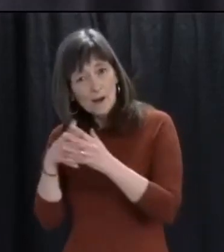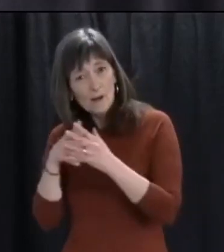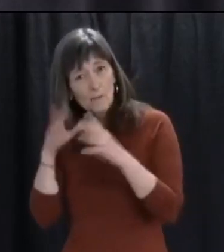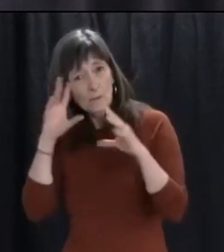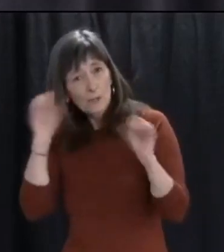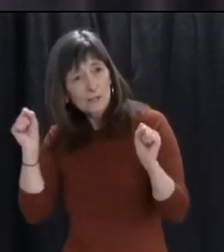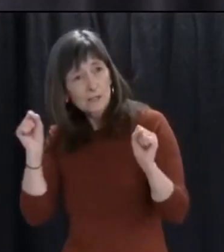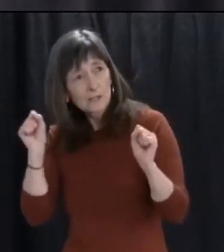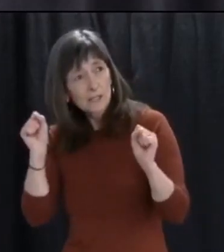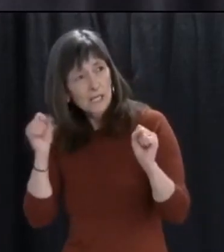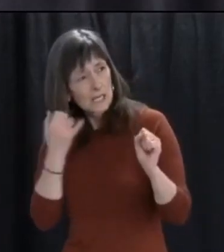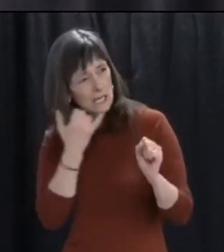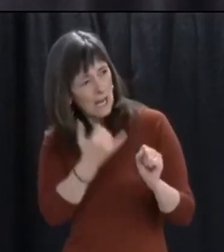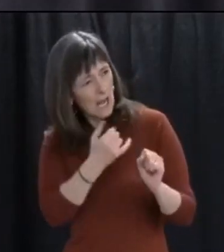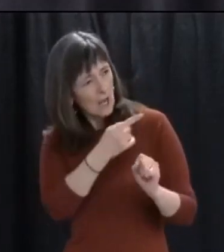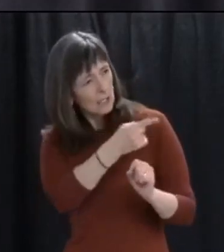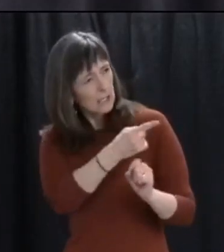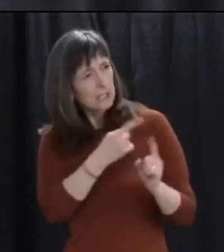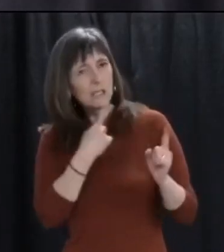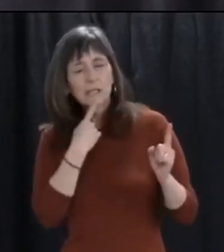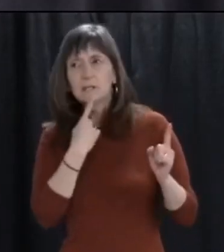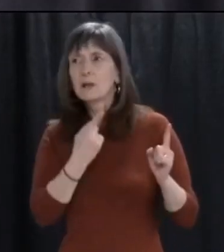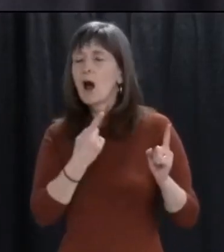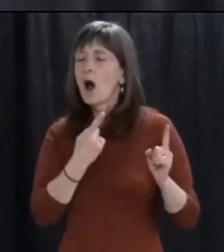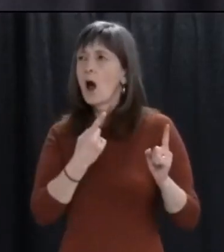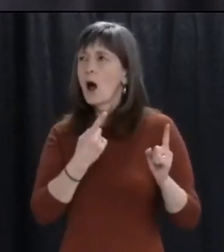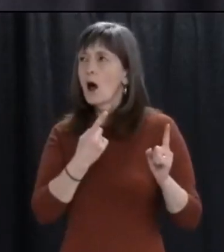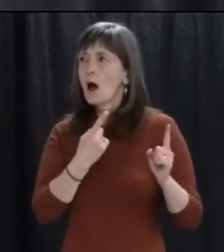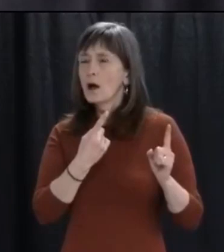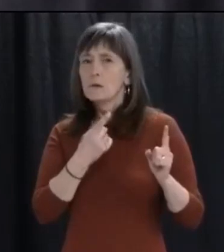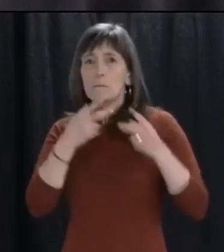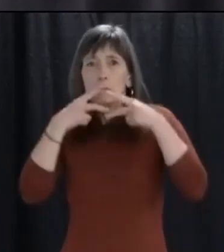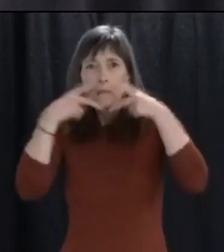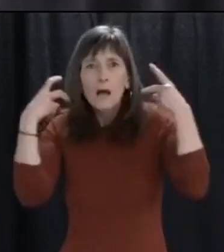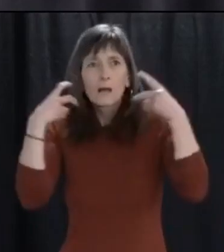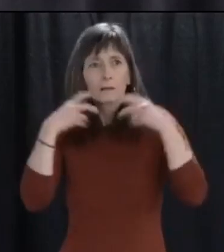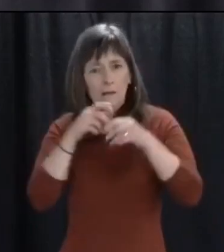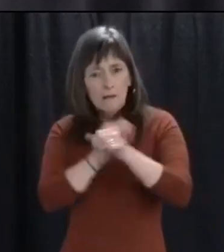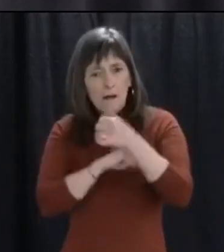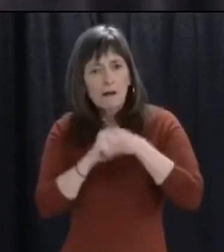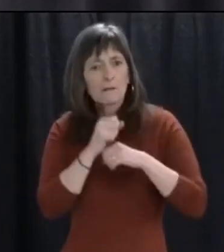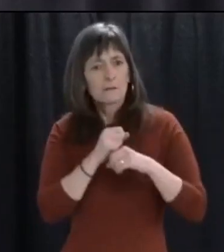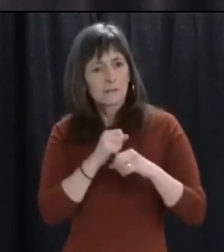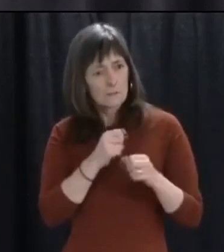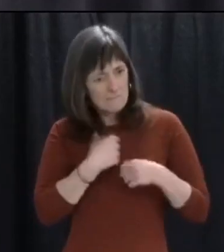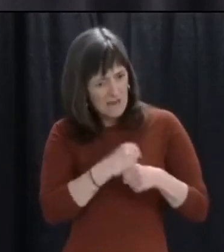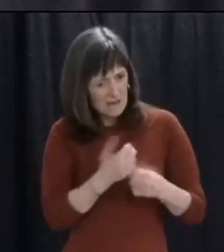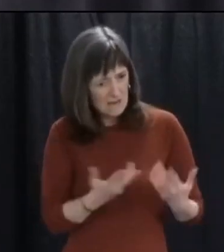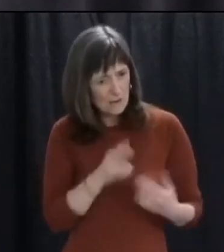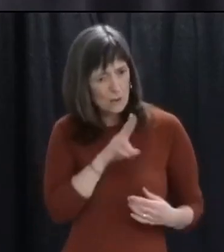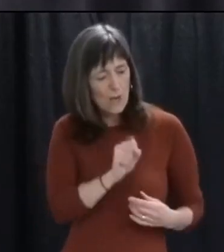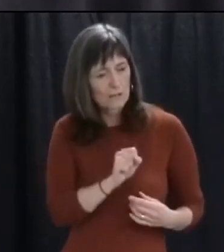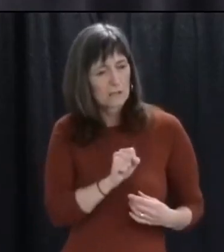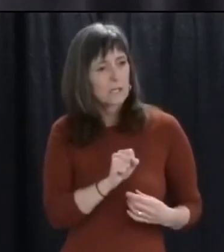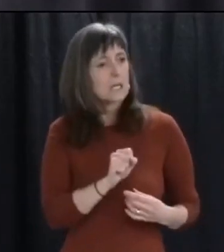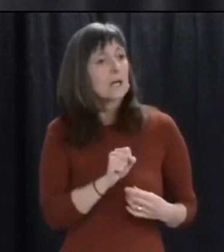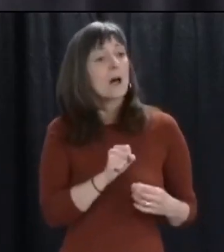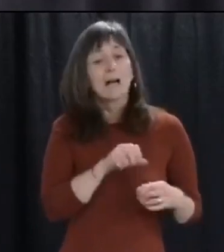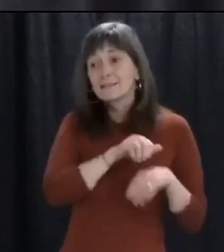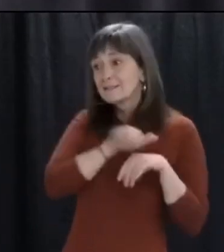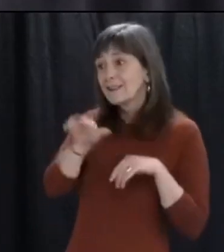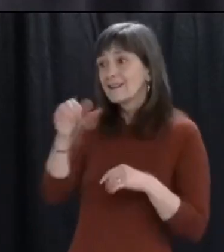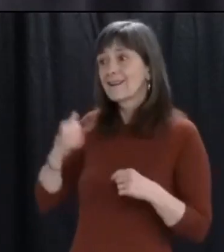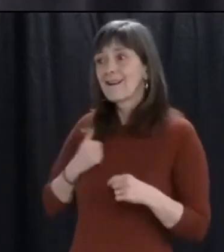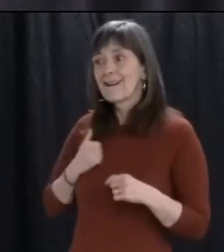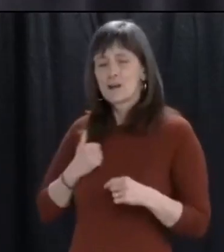that President Trump would even think about banning key medical supplies to Canada. Newfoundland and